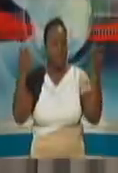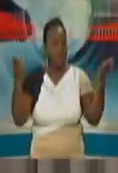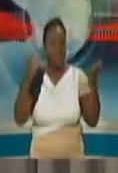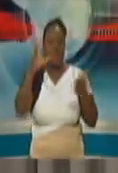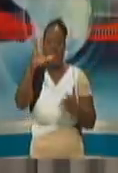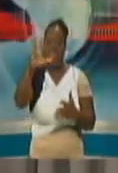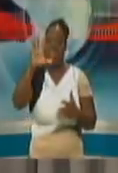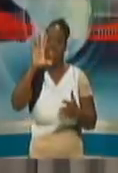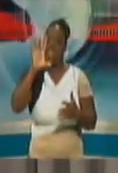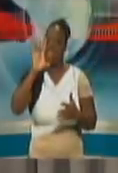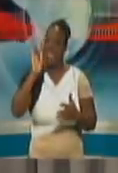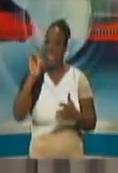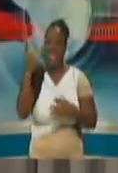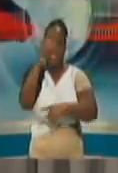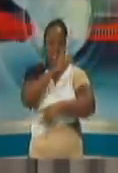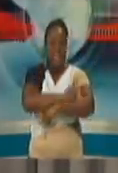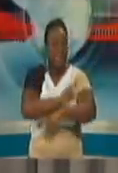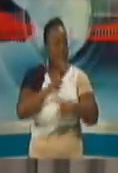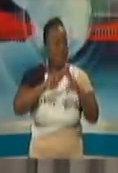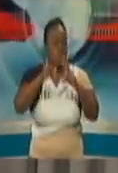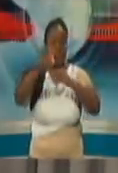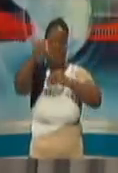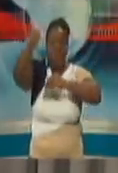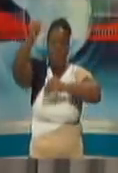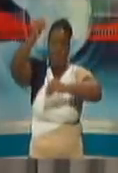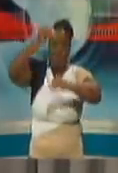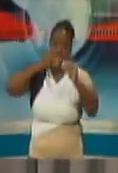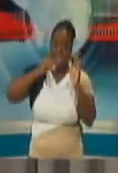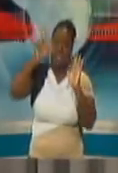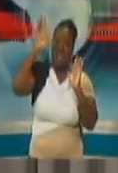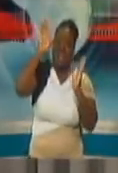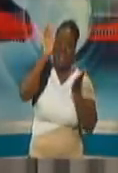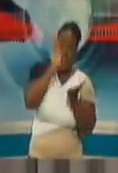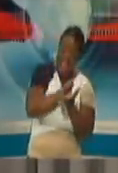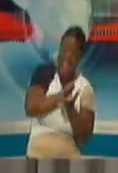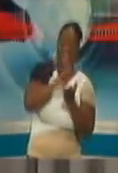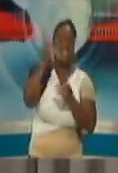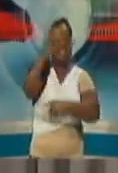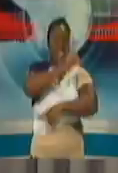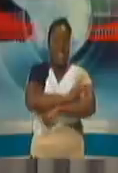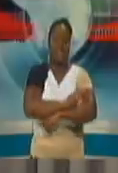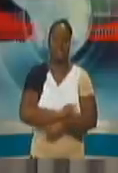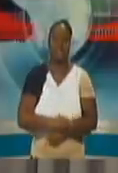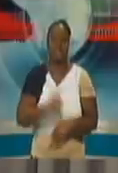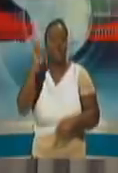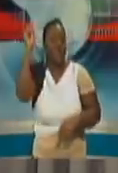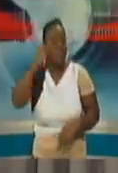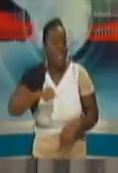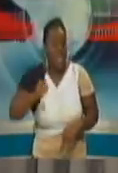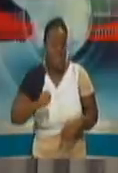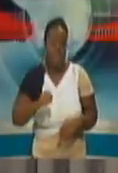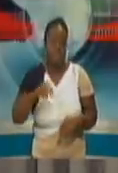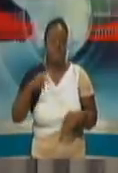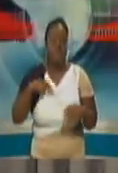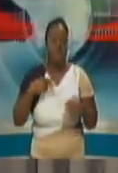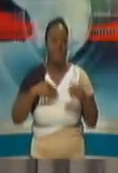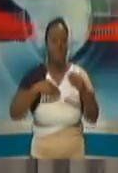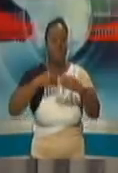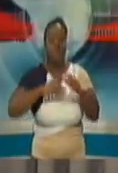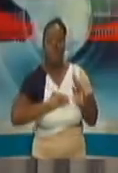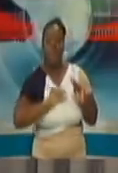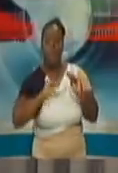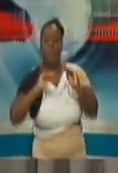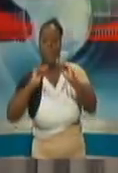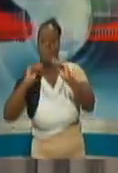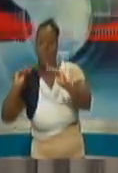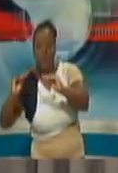days which is a great standard and within world standard. But we have to move further than that. So yes, we have to move from e-business to